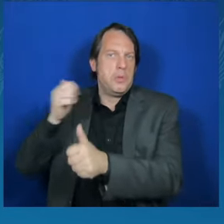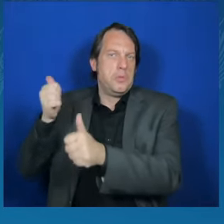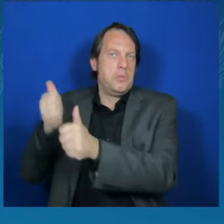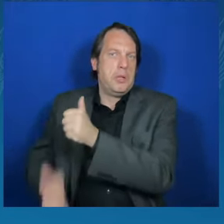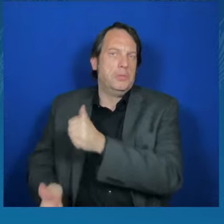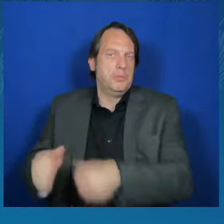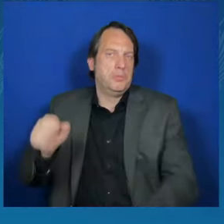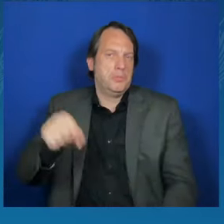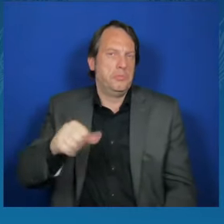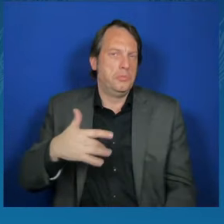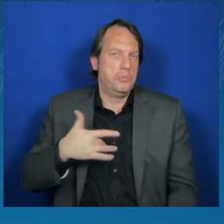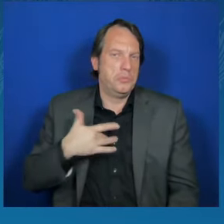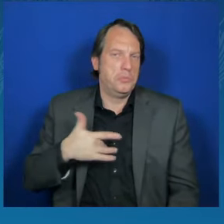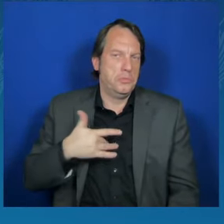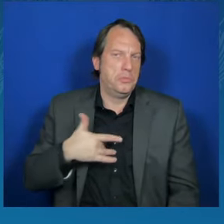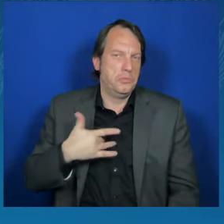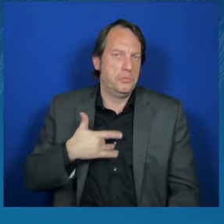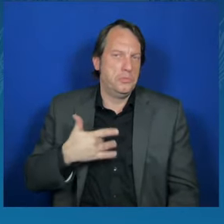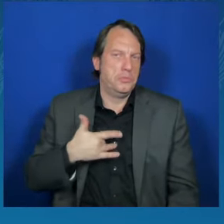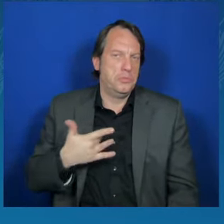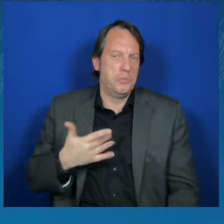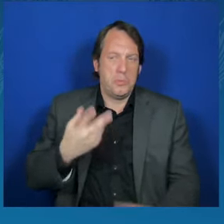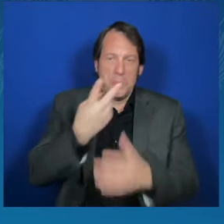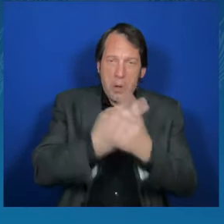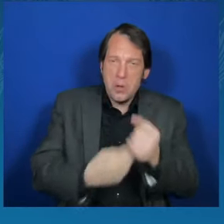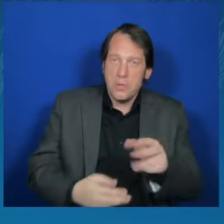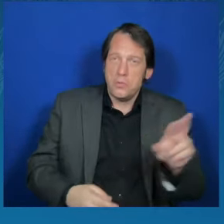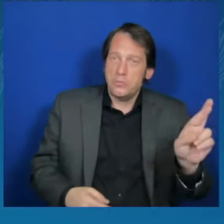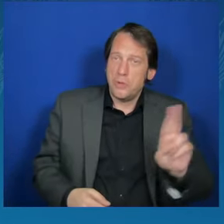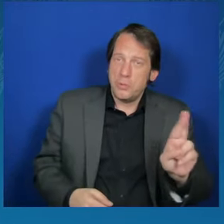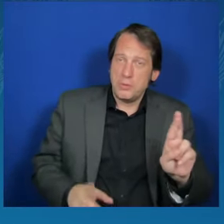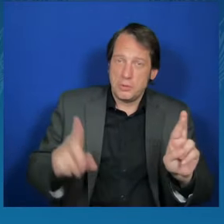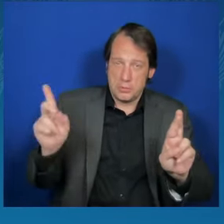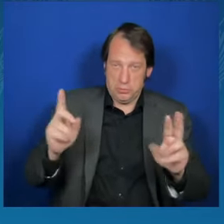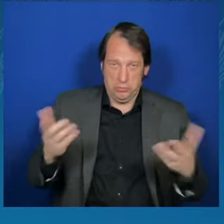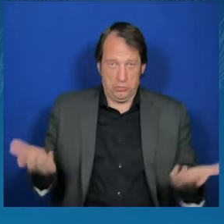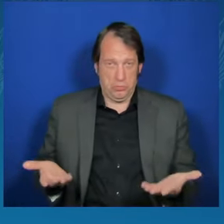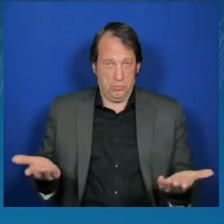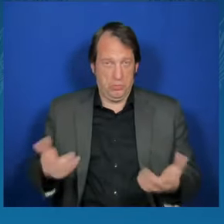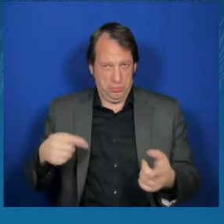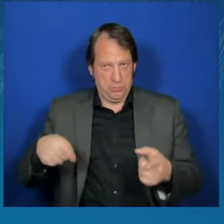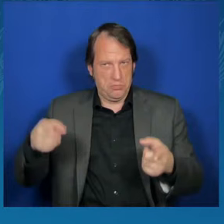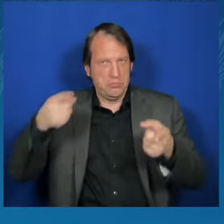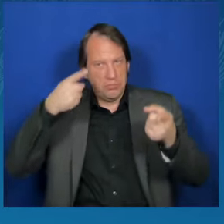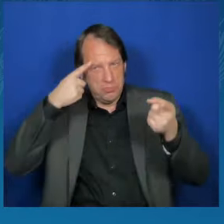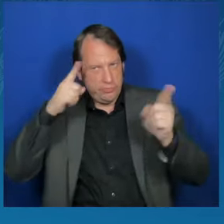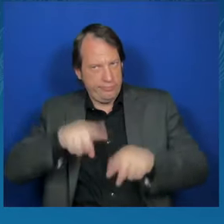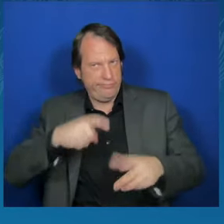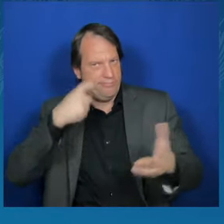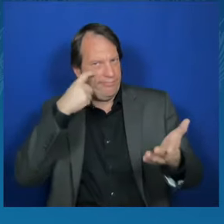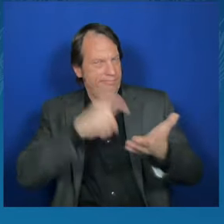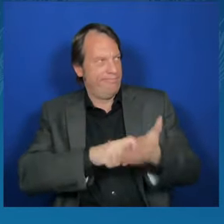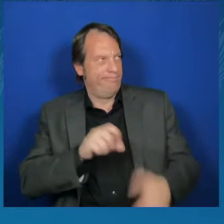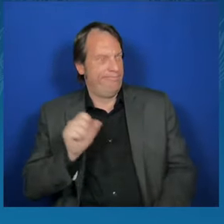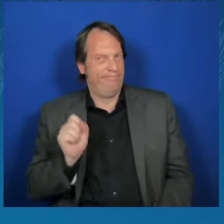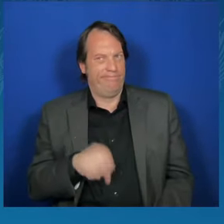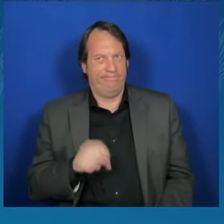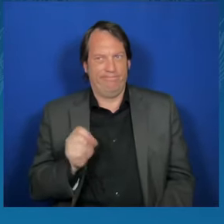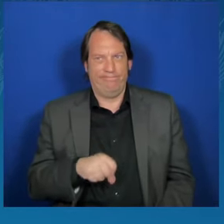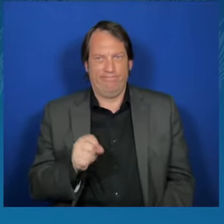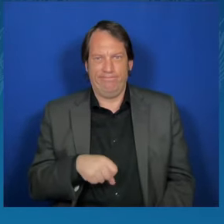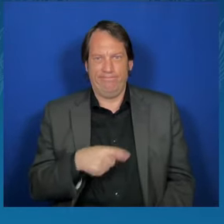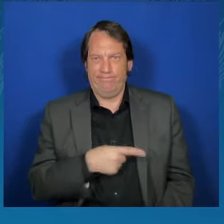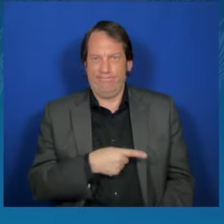in the United States Congress that recognizes the brutal nature